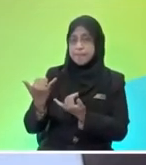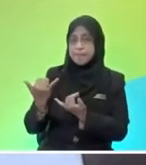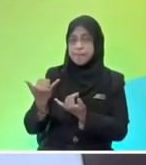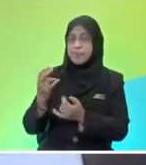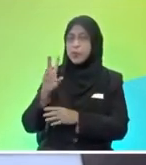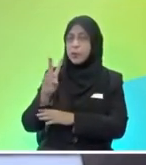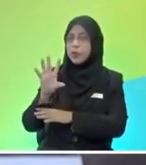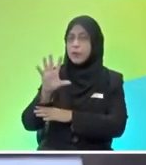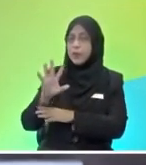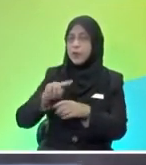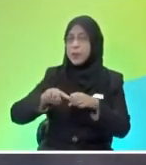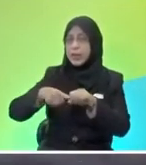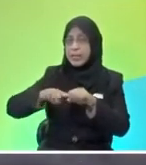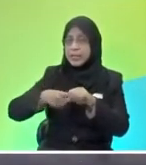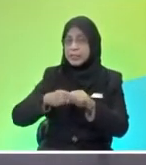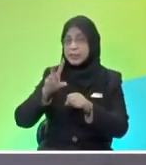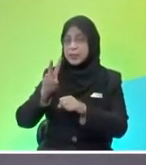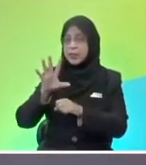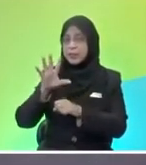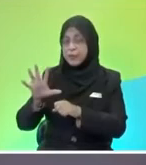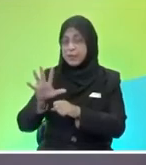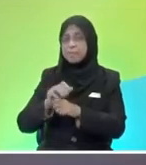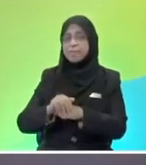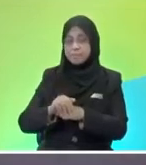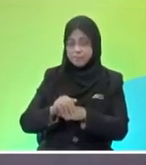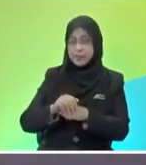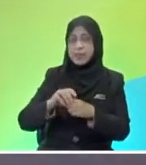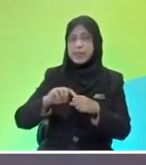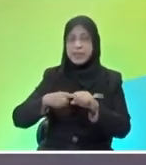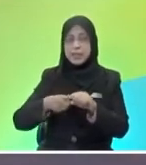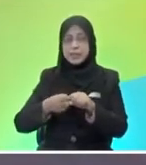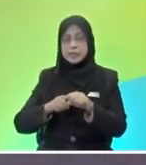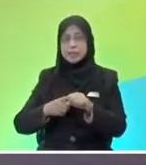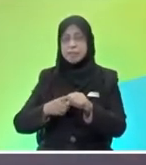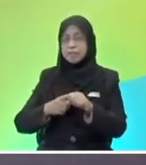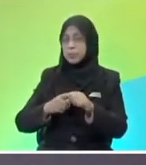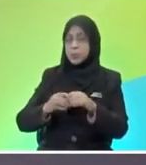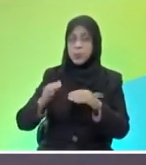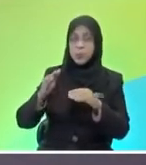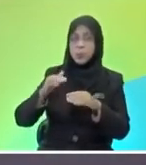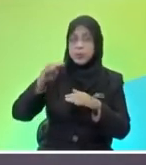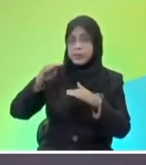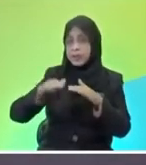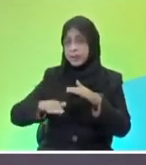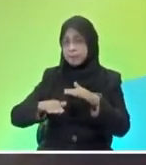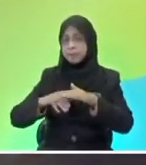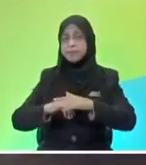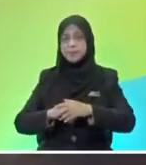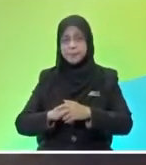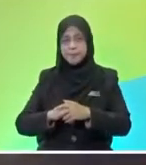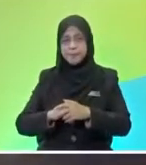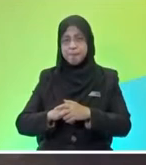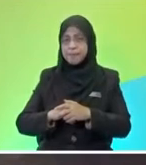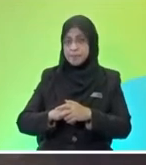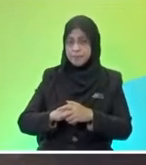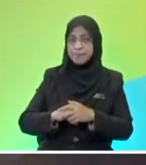about 25 degrees. 25 degrees of inclination and the eraser, whoop, went down. All right. So, students